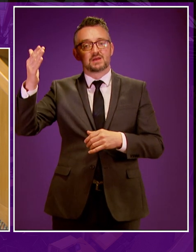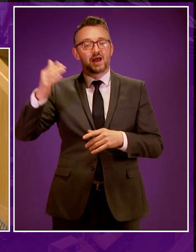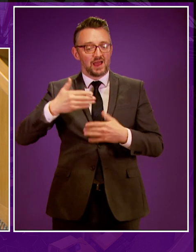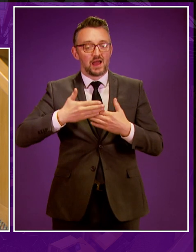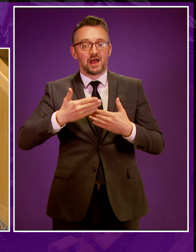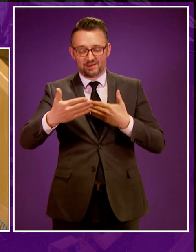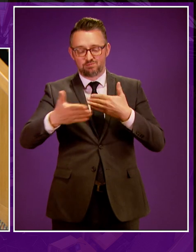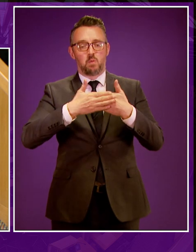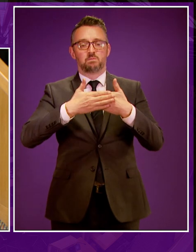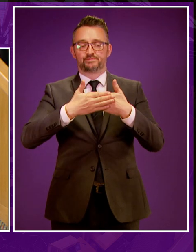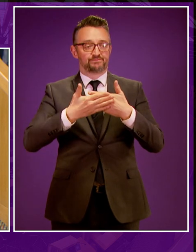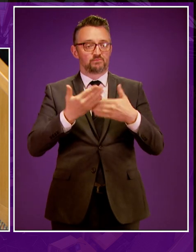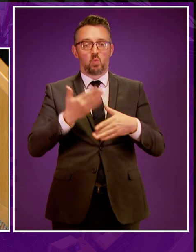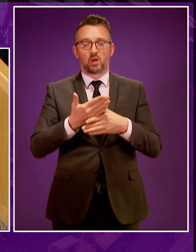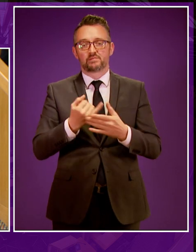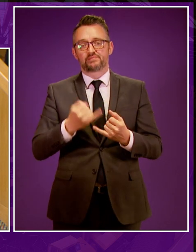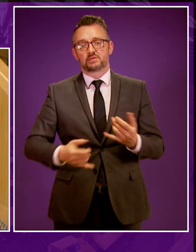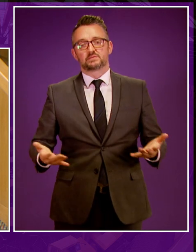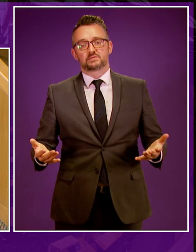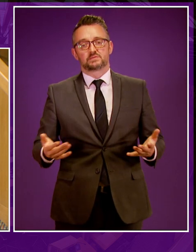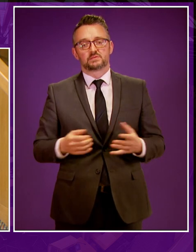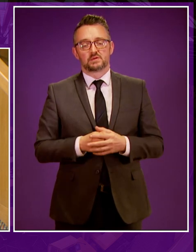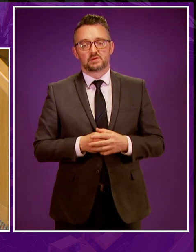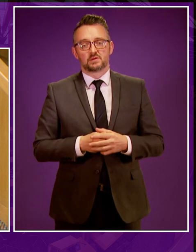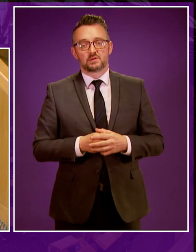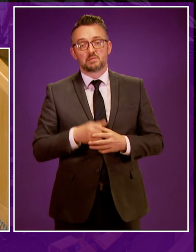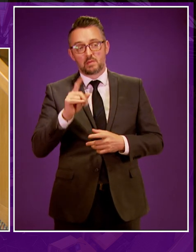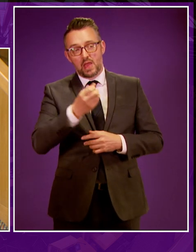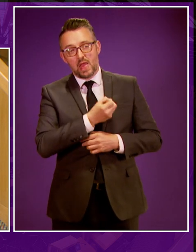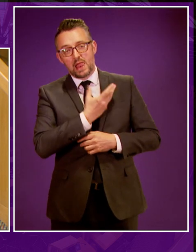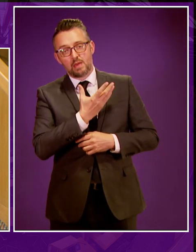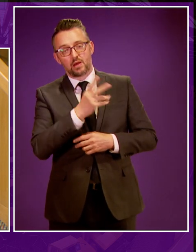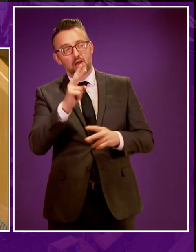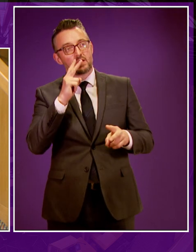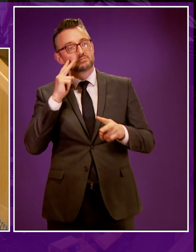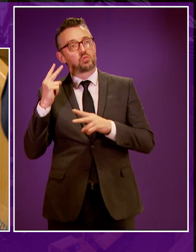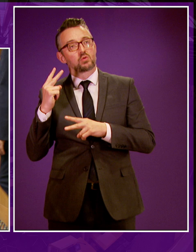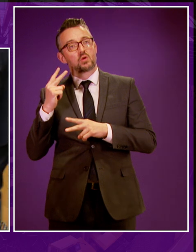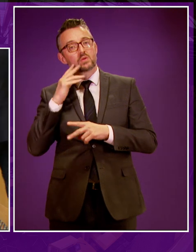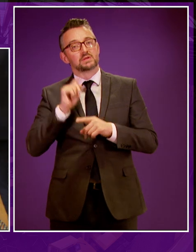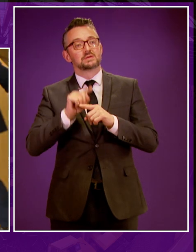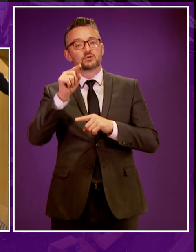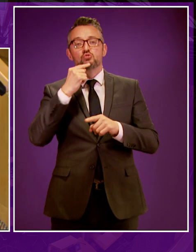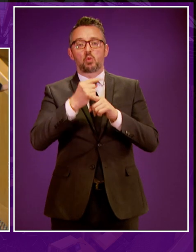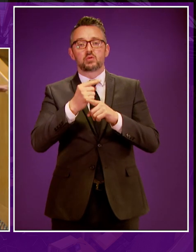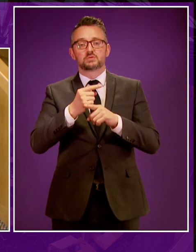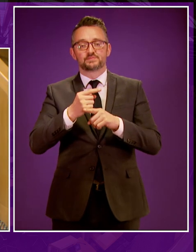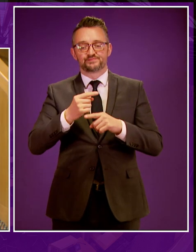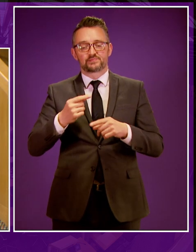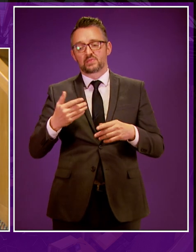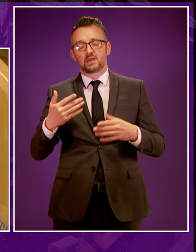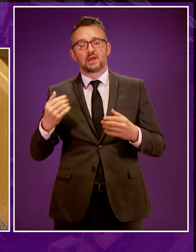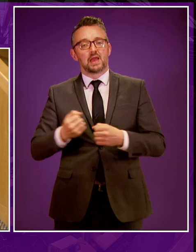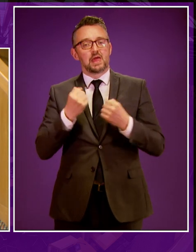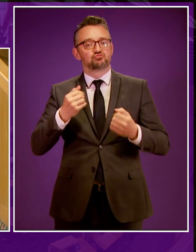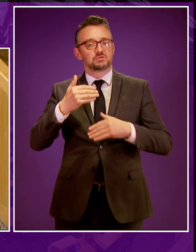door of opportunity slammed in their faces. So, perhaps Labour might reflect on this the next time they speak of energy sector job losses.